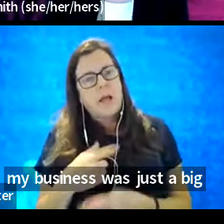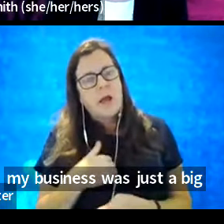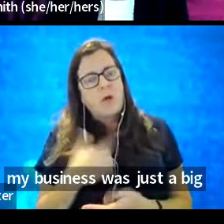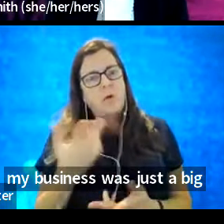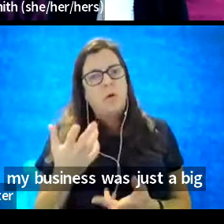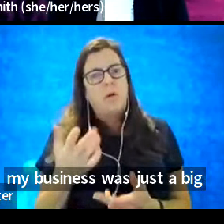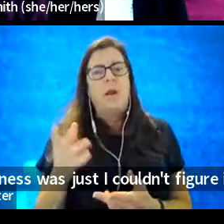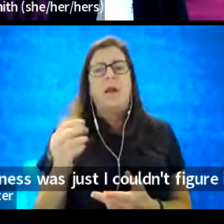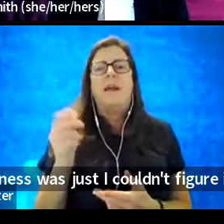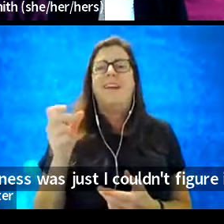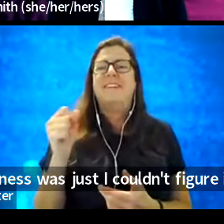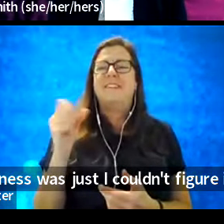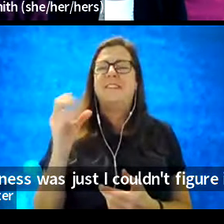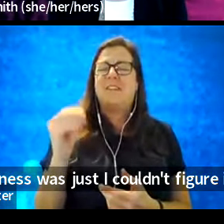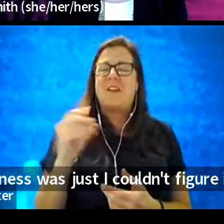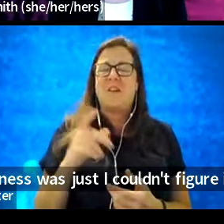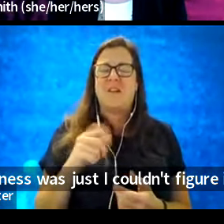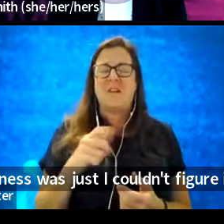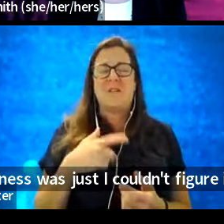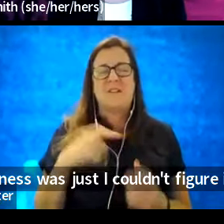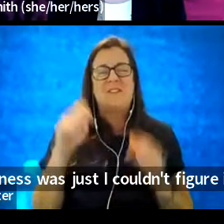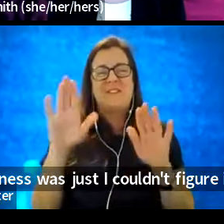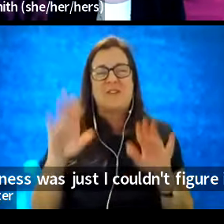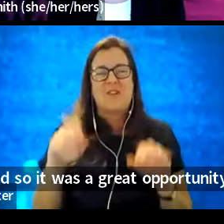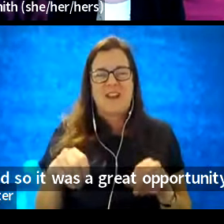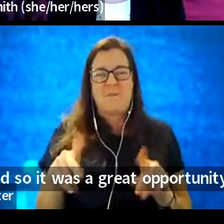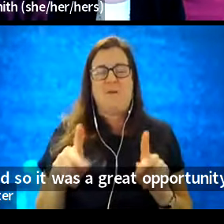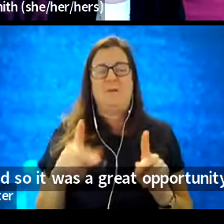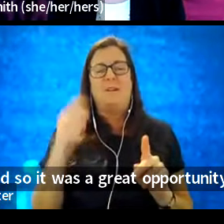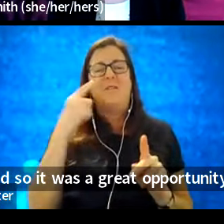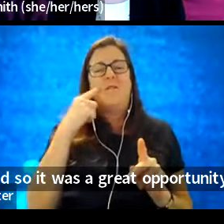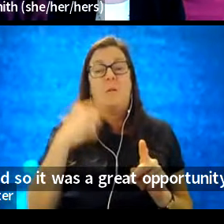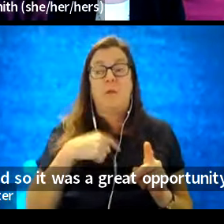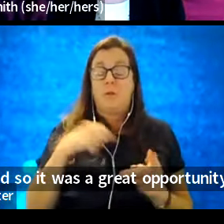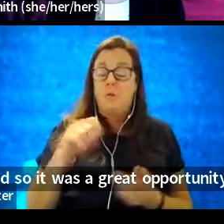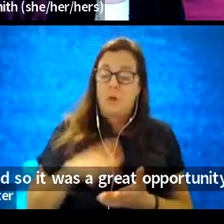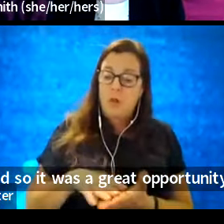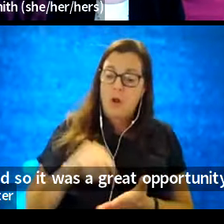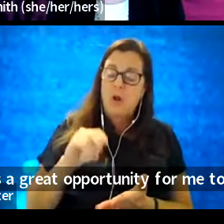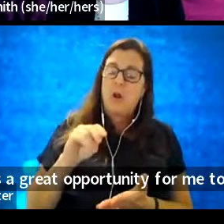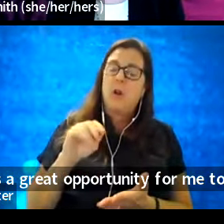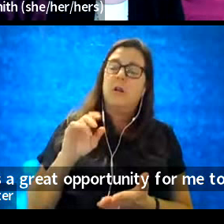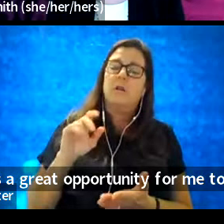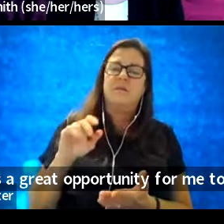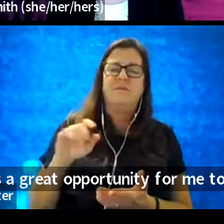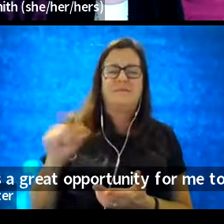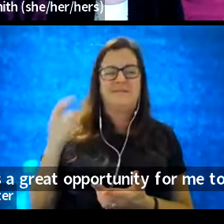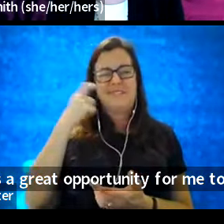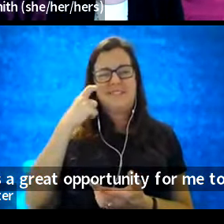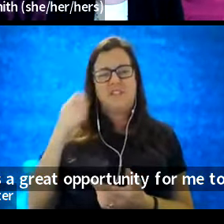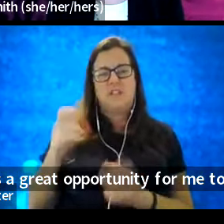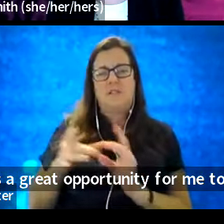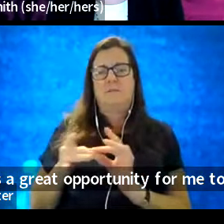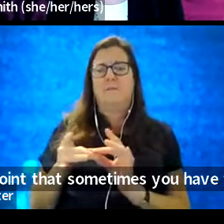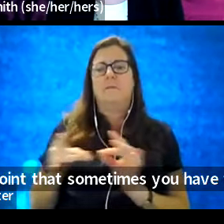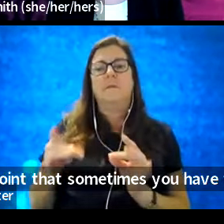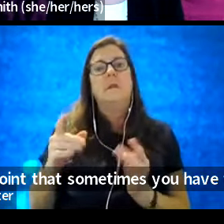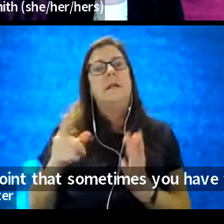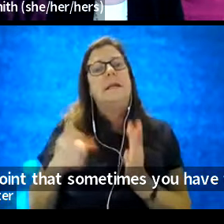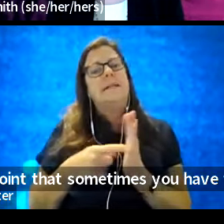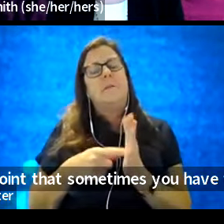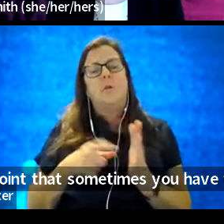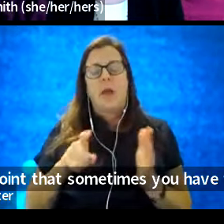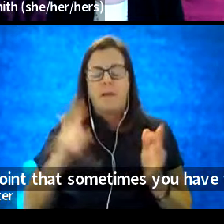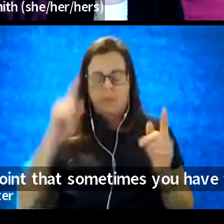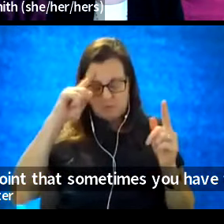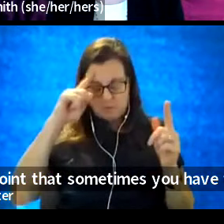Um, and so it was a great opportunity for me to learn to Talithia's point that sometimes you have to make an adjustment,